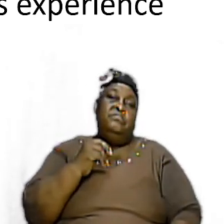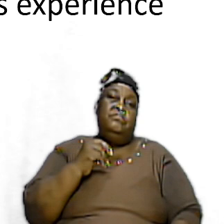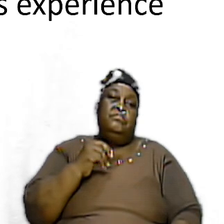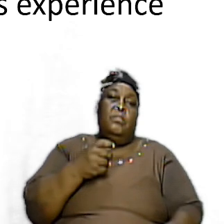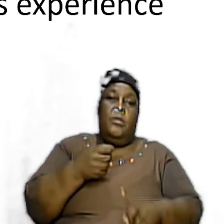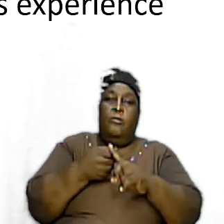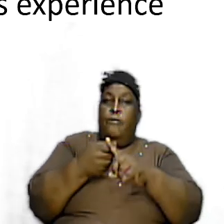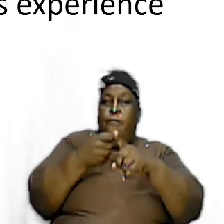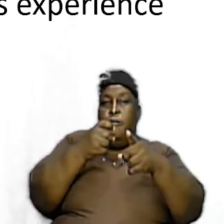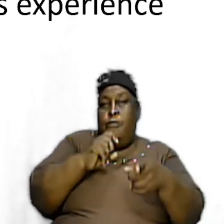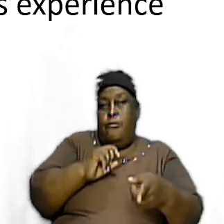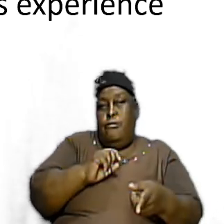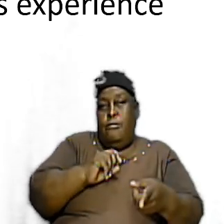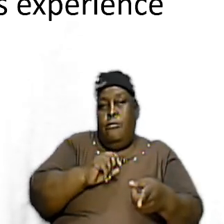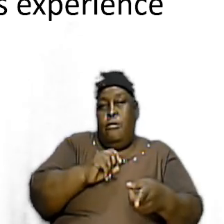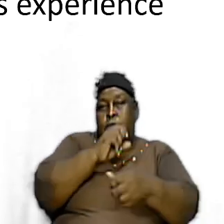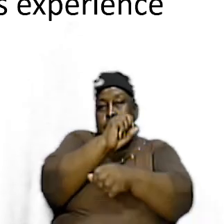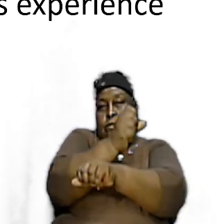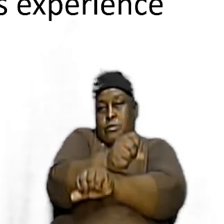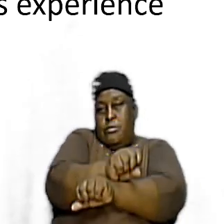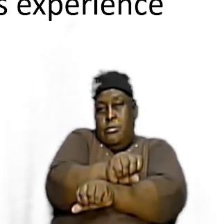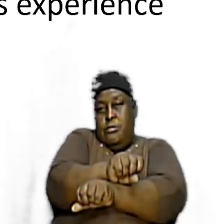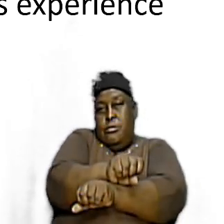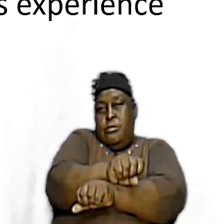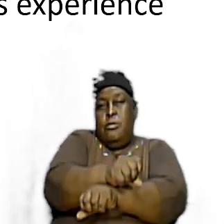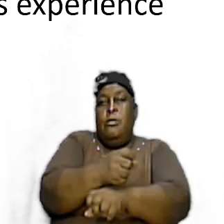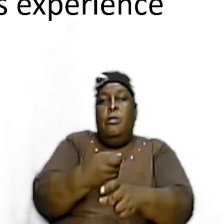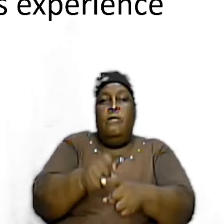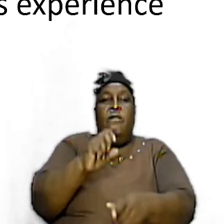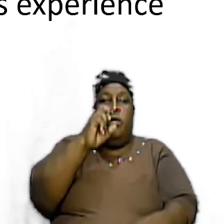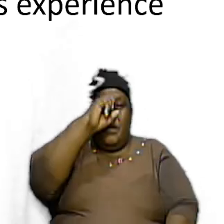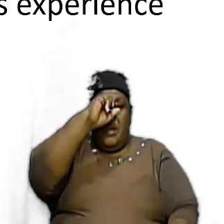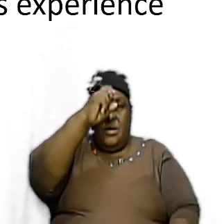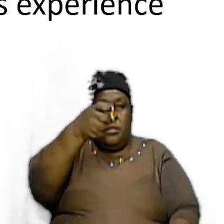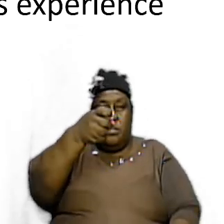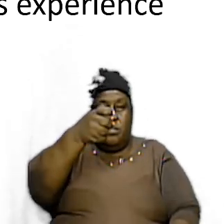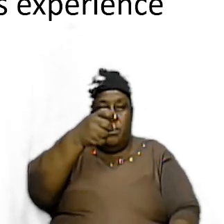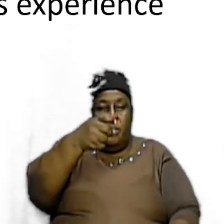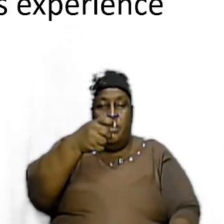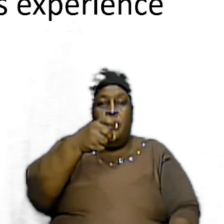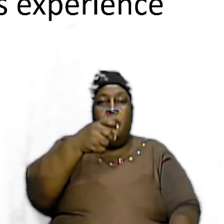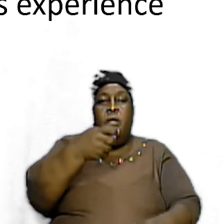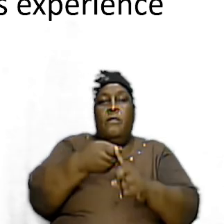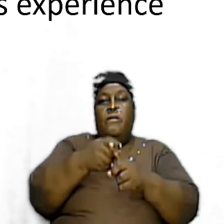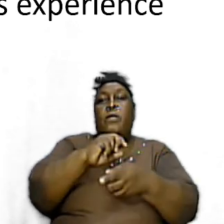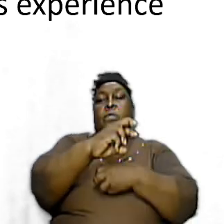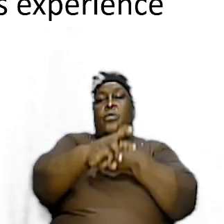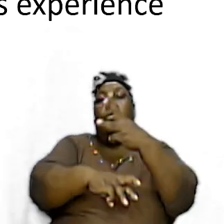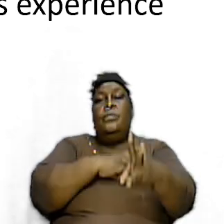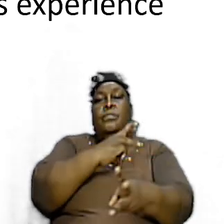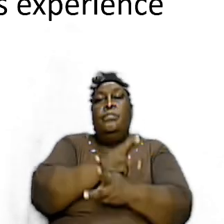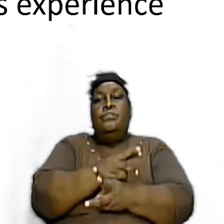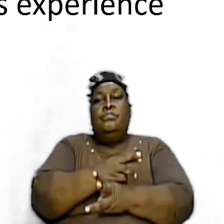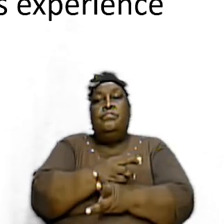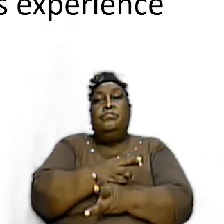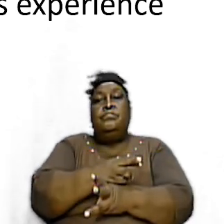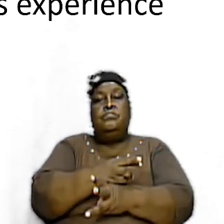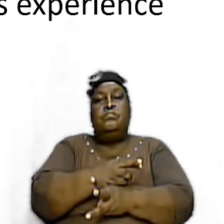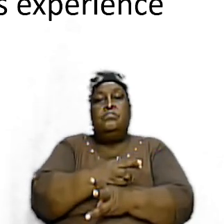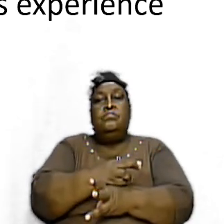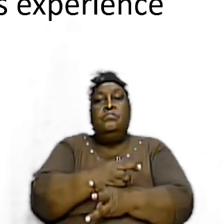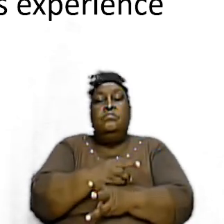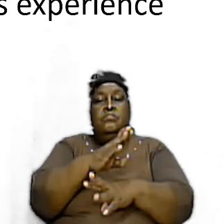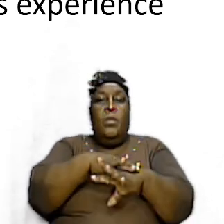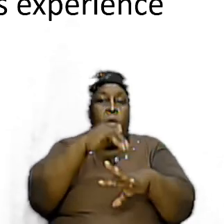from bondage from Egypt from the world being